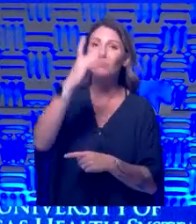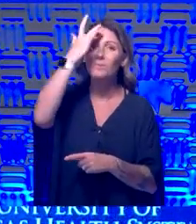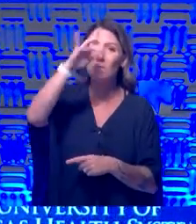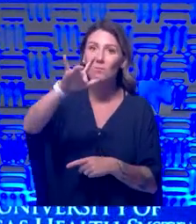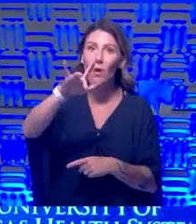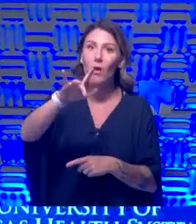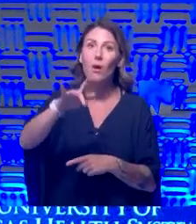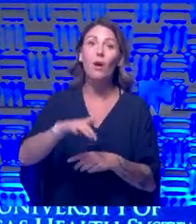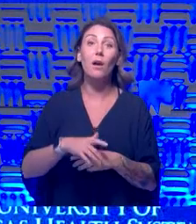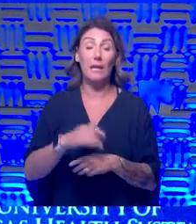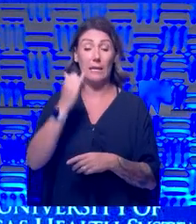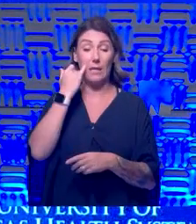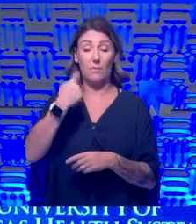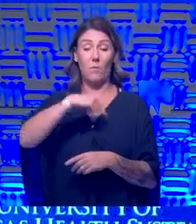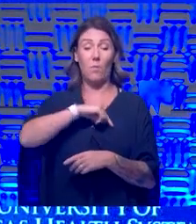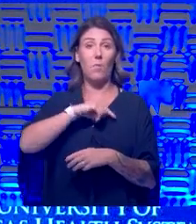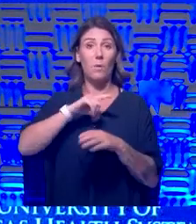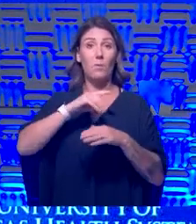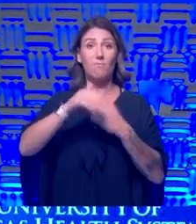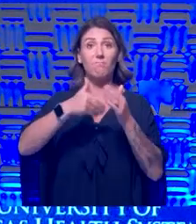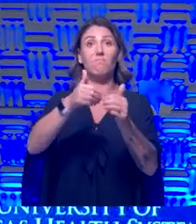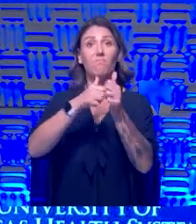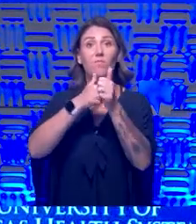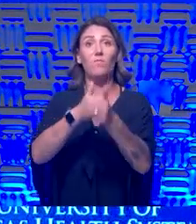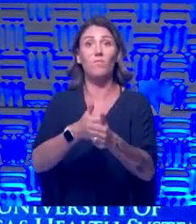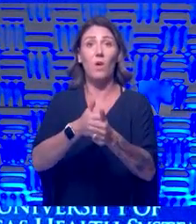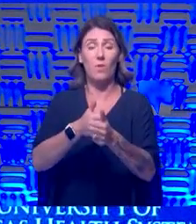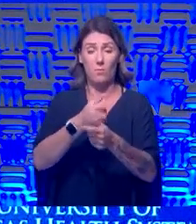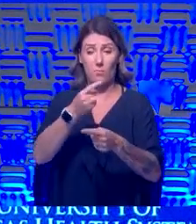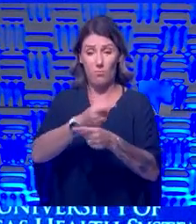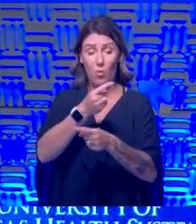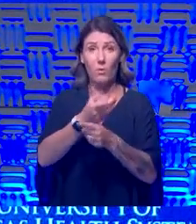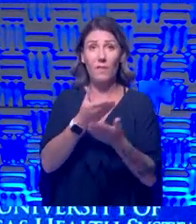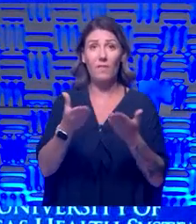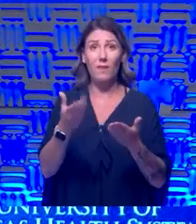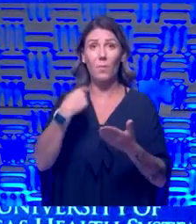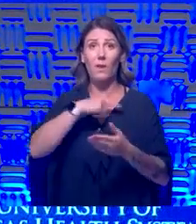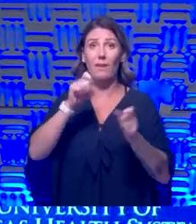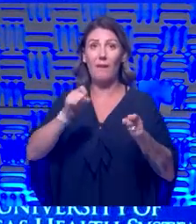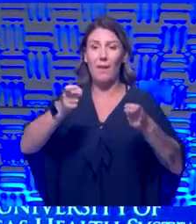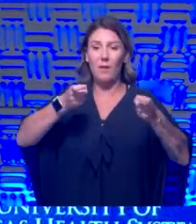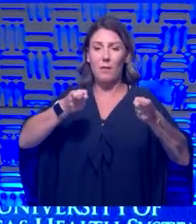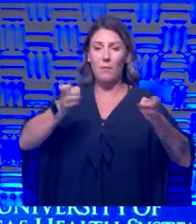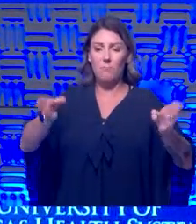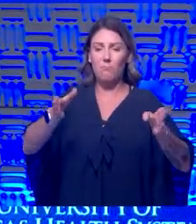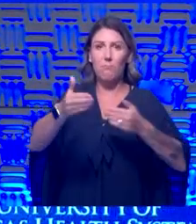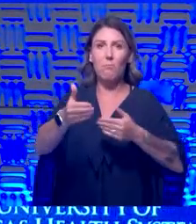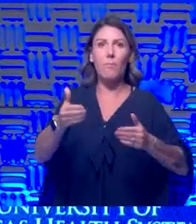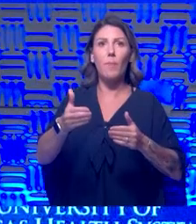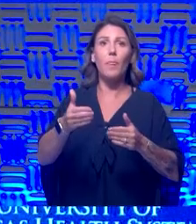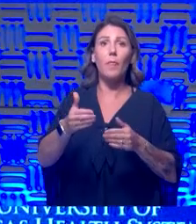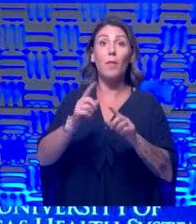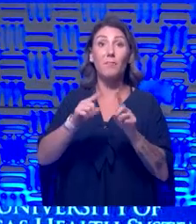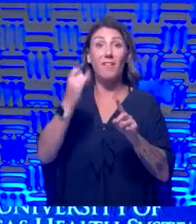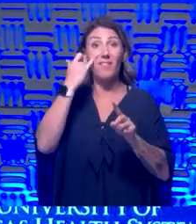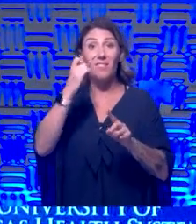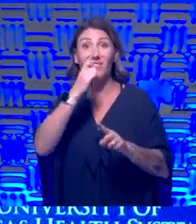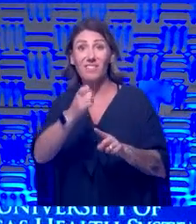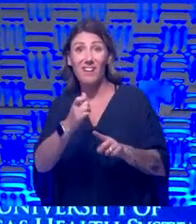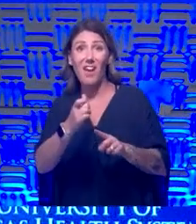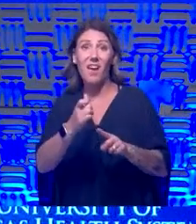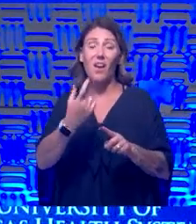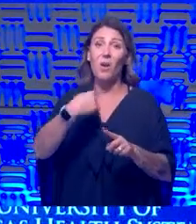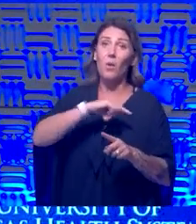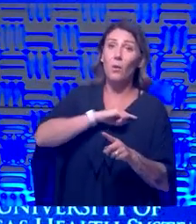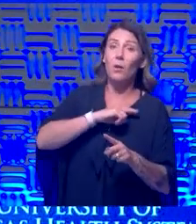Because we know if we do the right thing, we can contain it. It's when we start deciding to take liberties, or maybe it's not quite as bad as we thought it